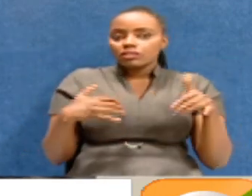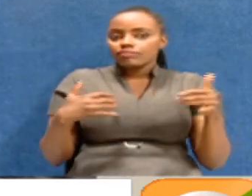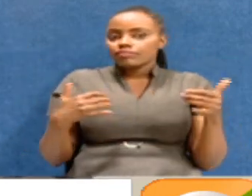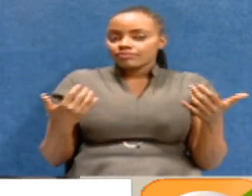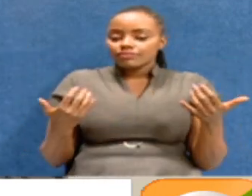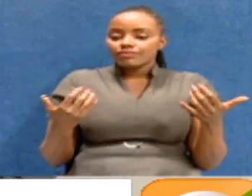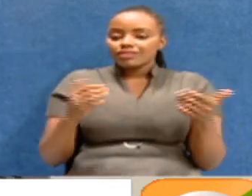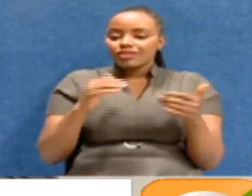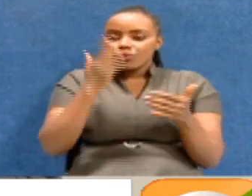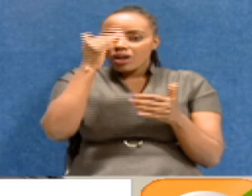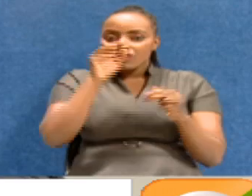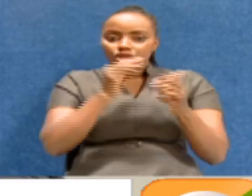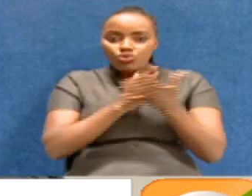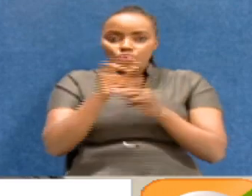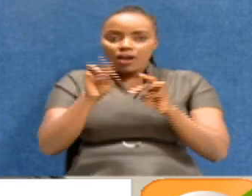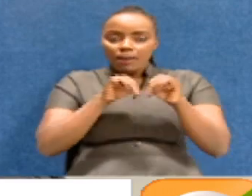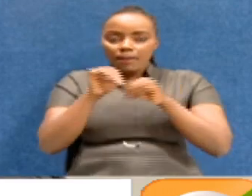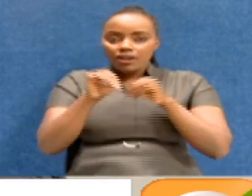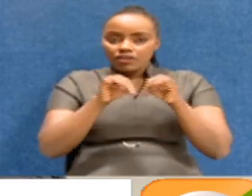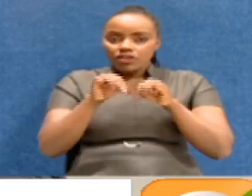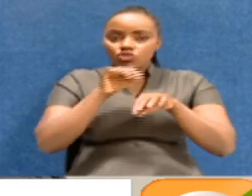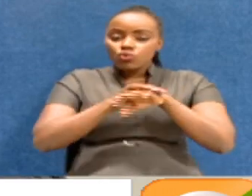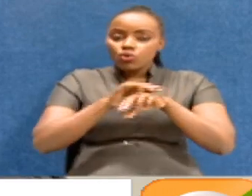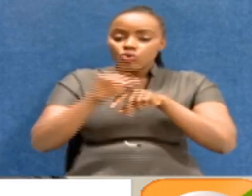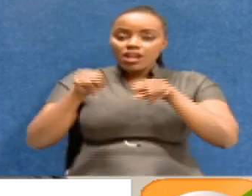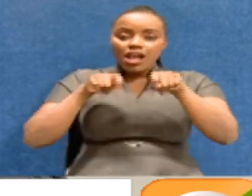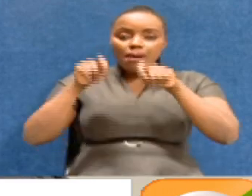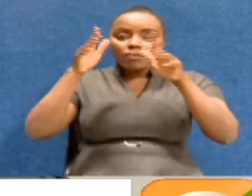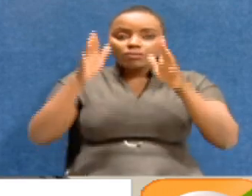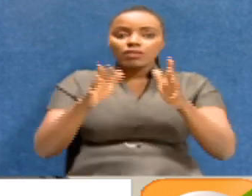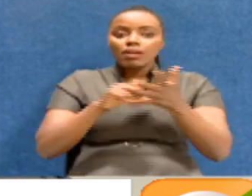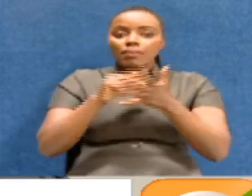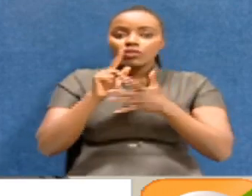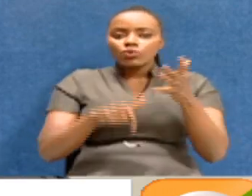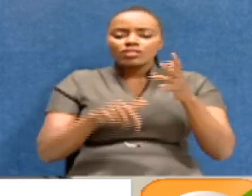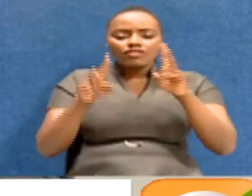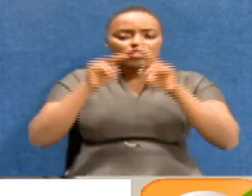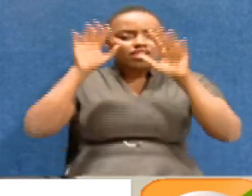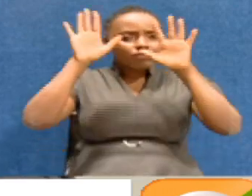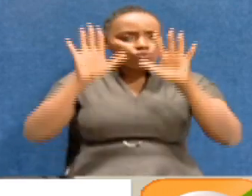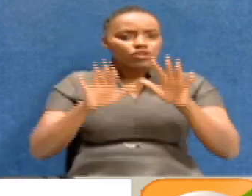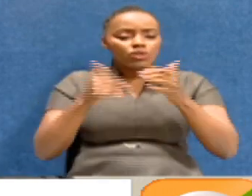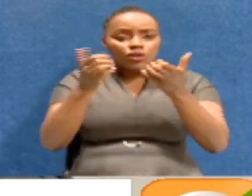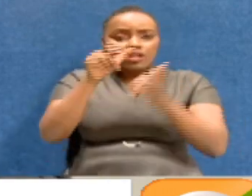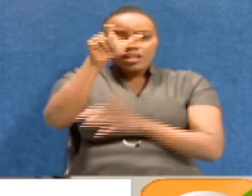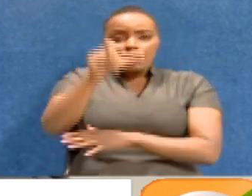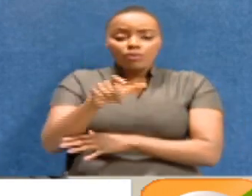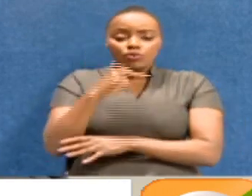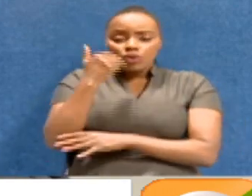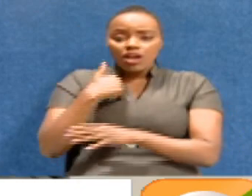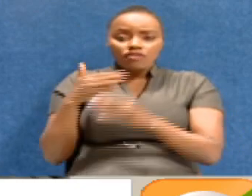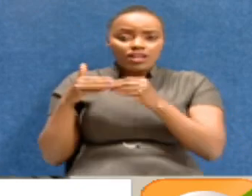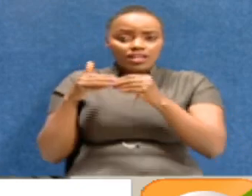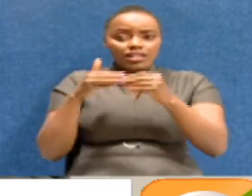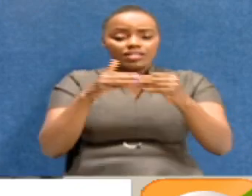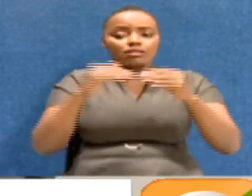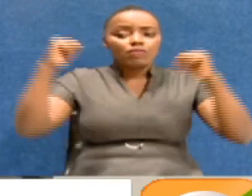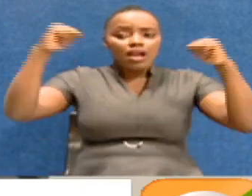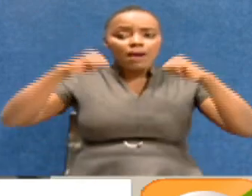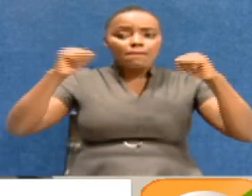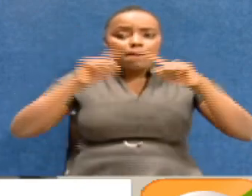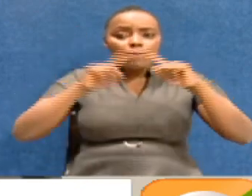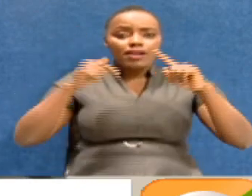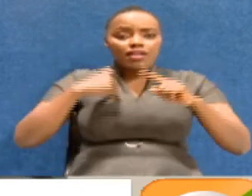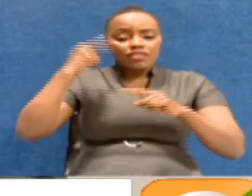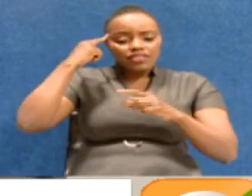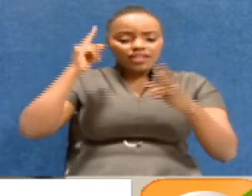hole for them. So, to be a good administrator is crucial. And we need someone with leadership ability. But